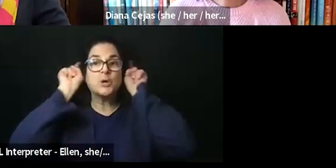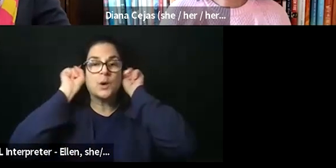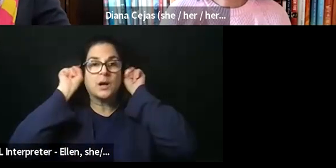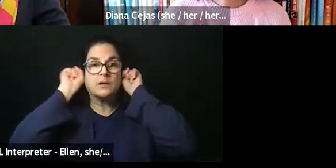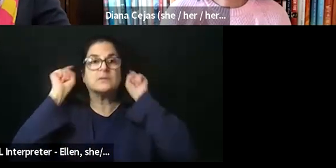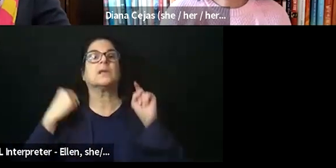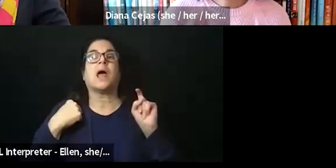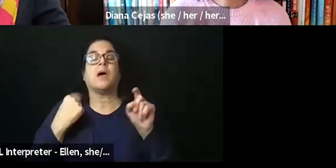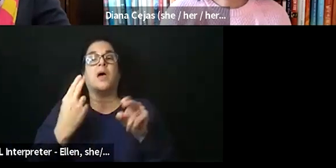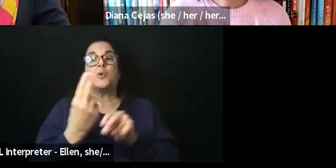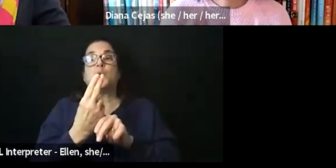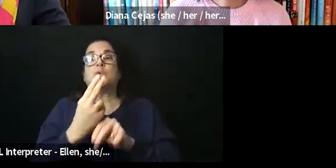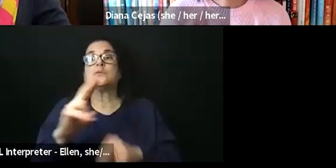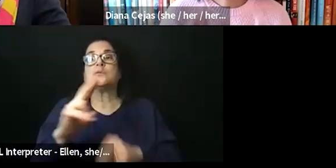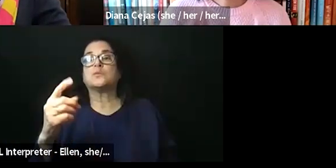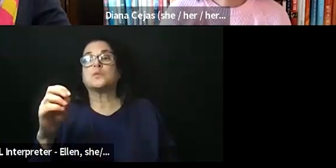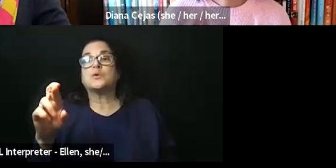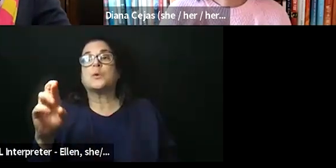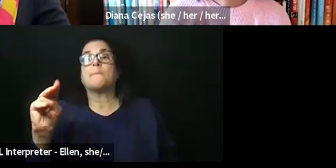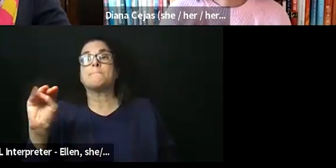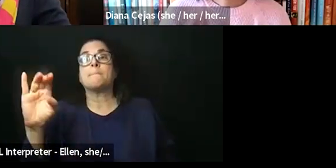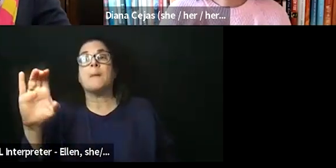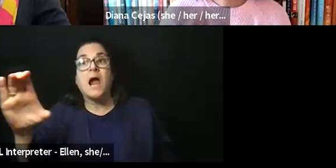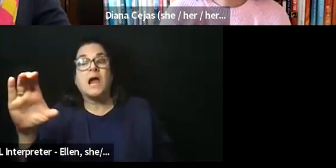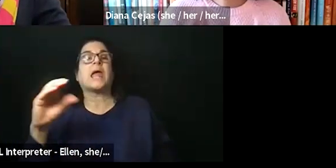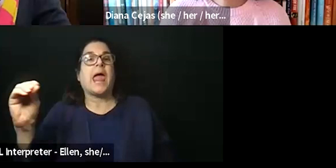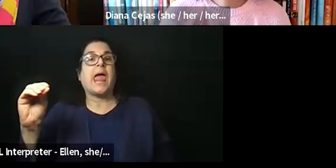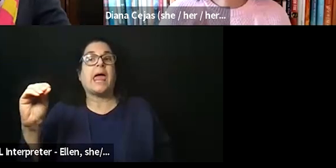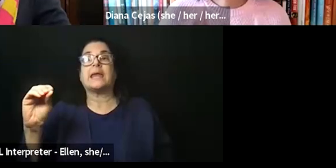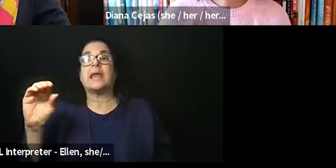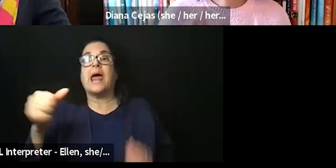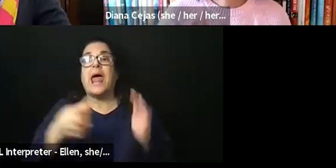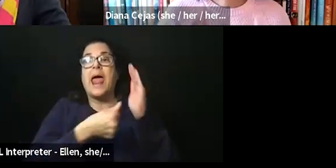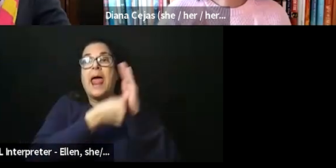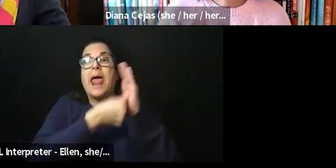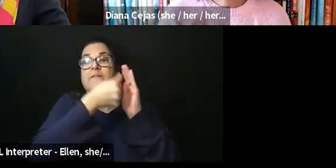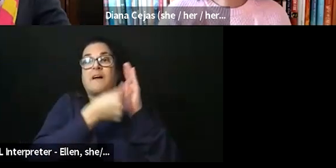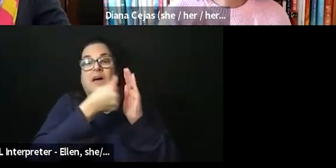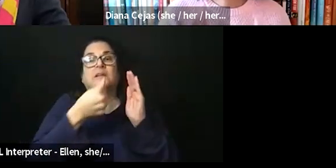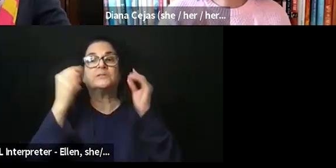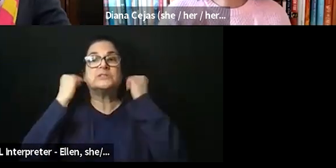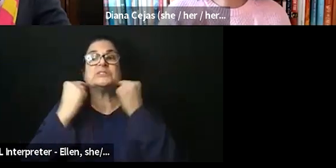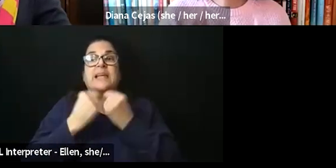stethoscope to go about my day at work. I am very excited to be here.